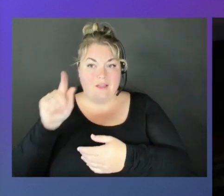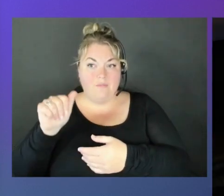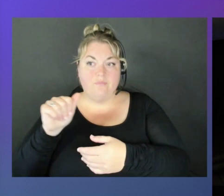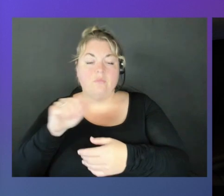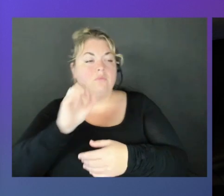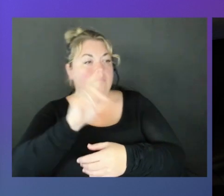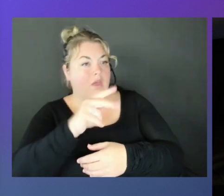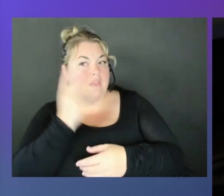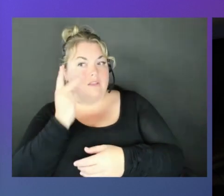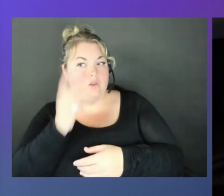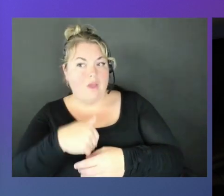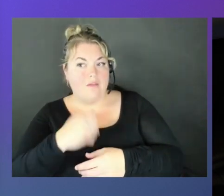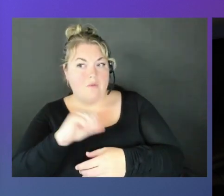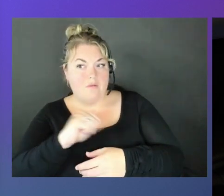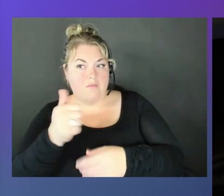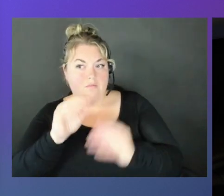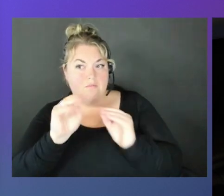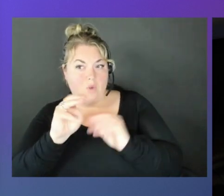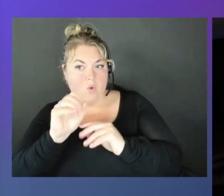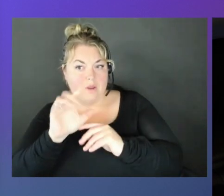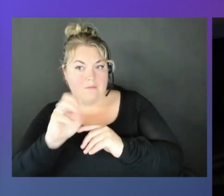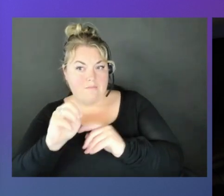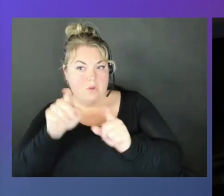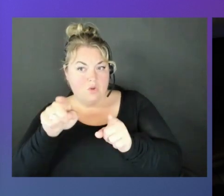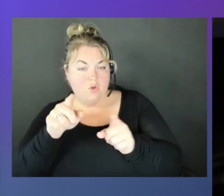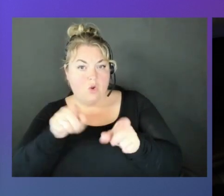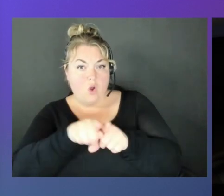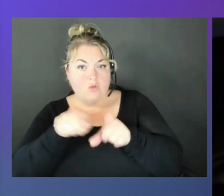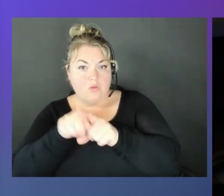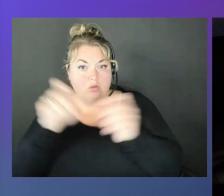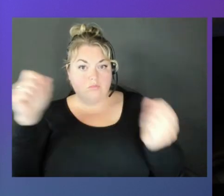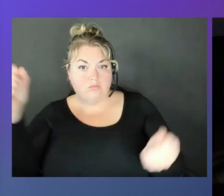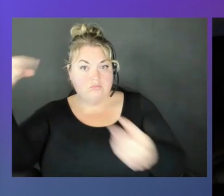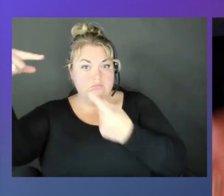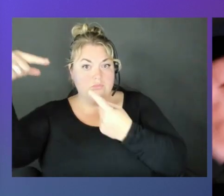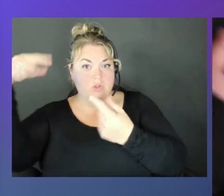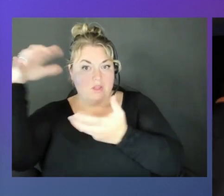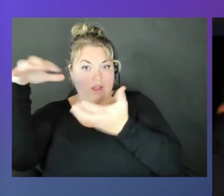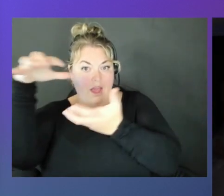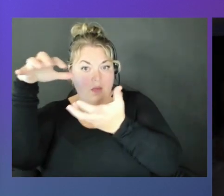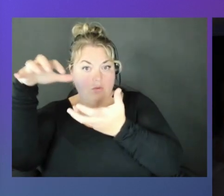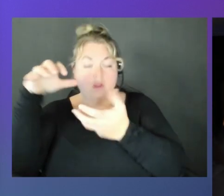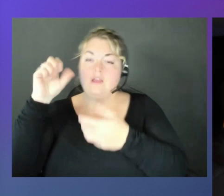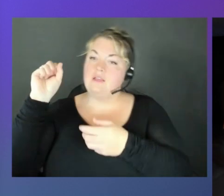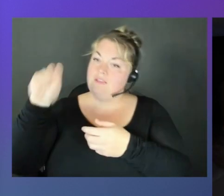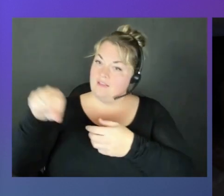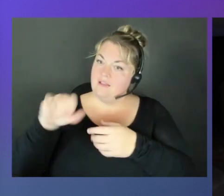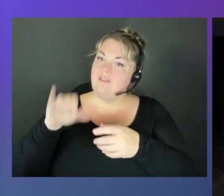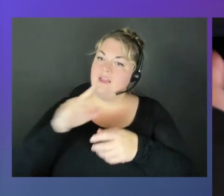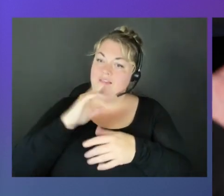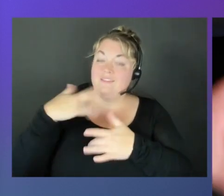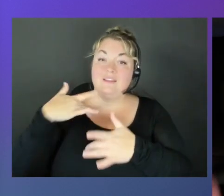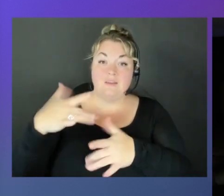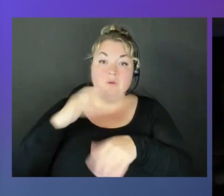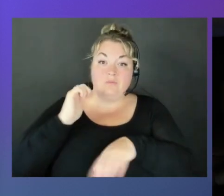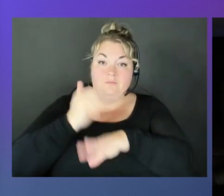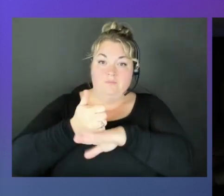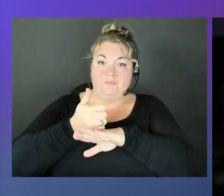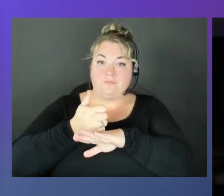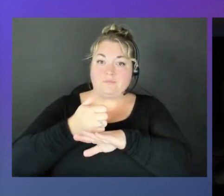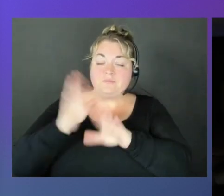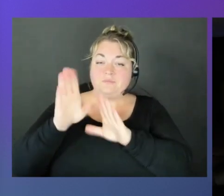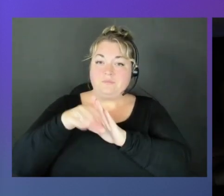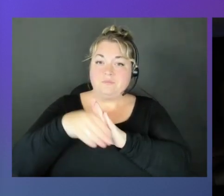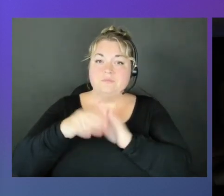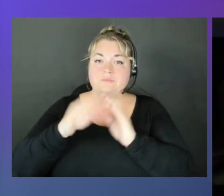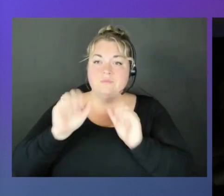modems. So you are also sending this data to the cloud? Yeah, exactly. So the idea is a typical setup. The carmaker would go for